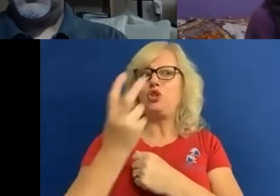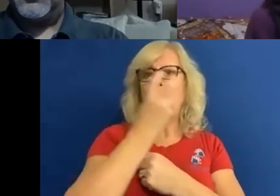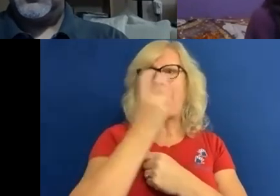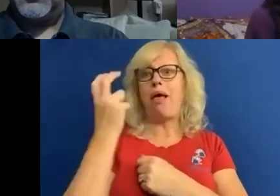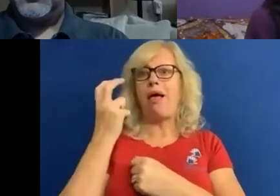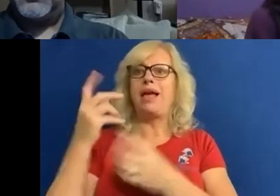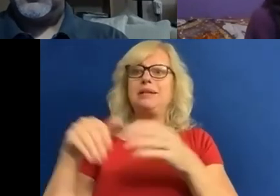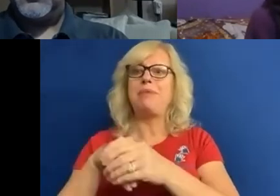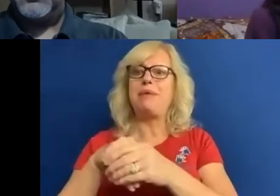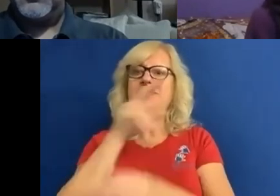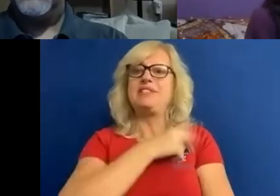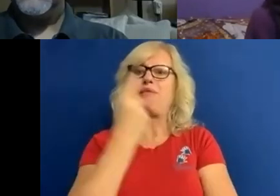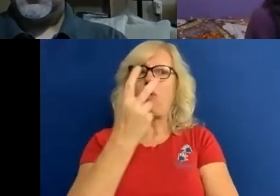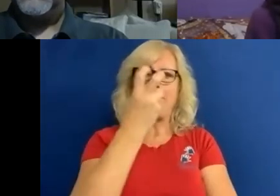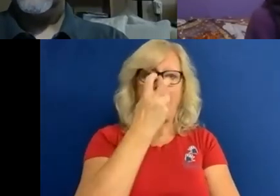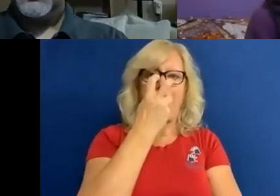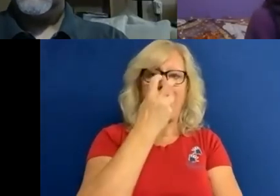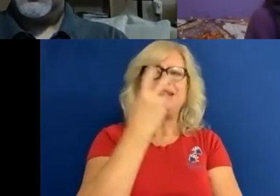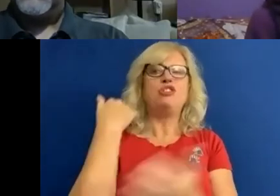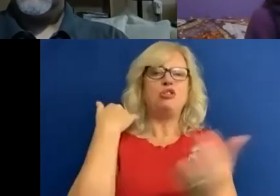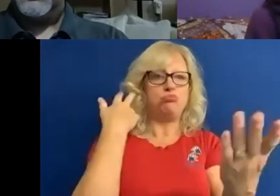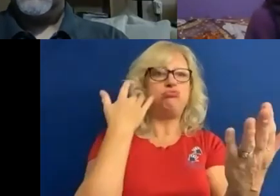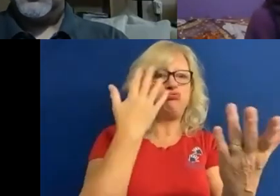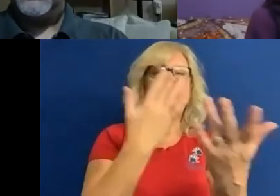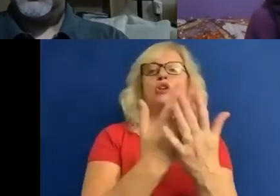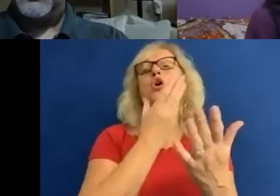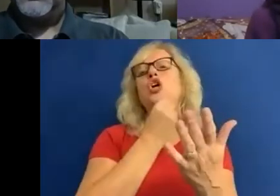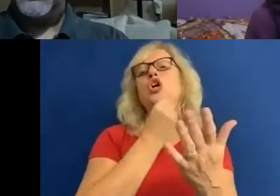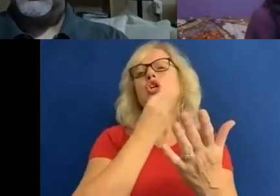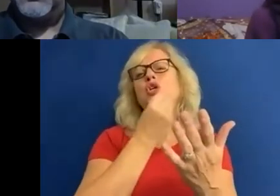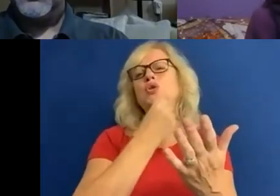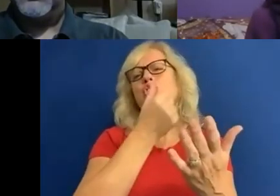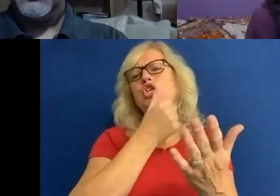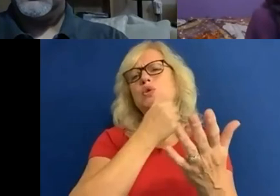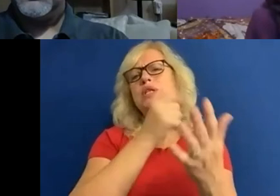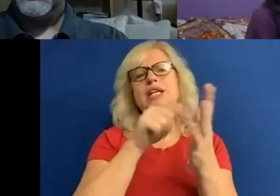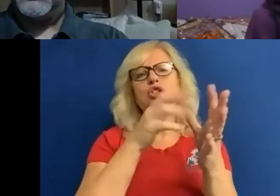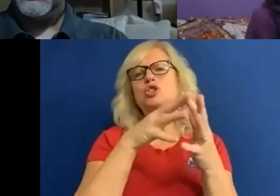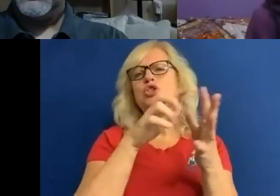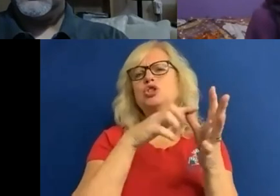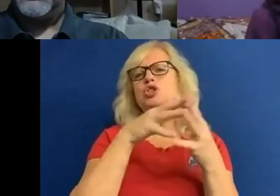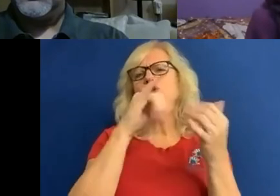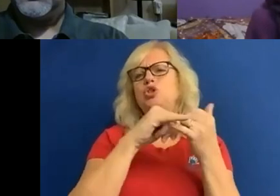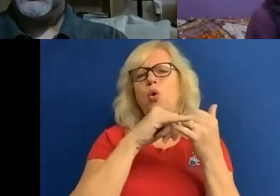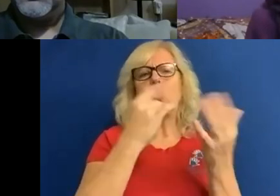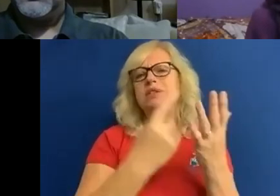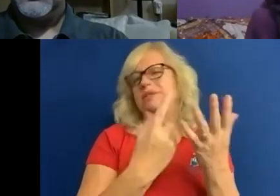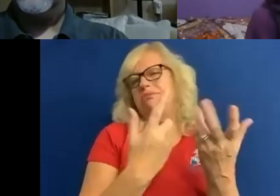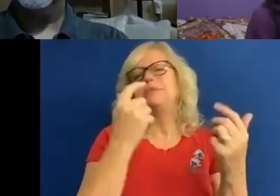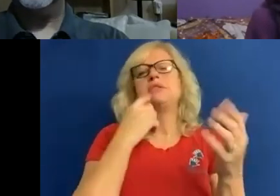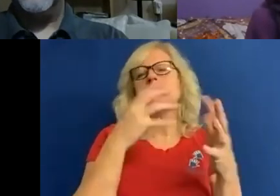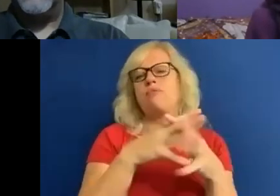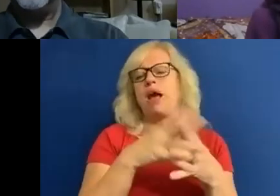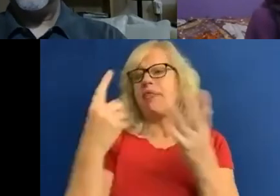one has been blind for some time so has got used to using JAWS and other software. The other one is newly blind so is coming to it